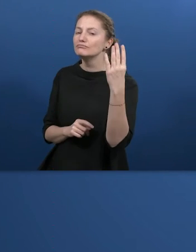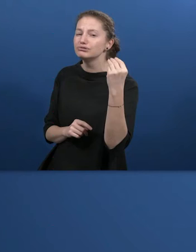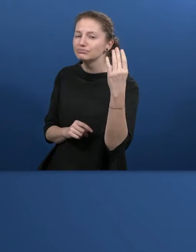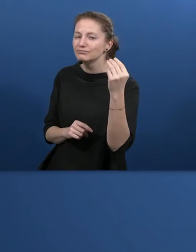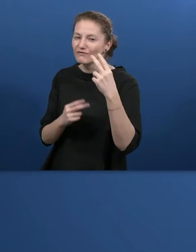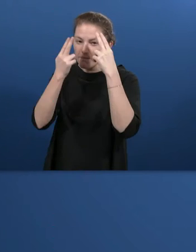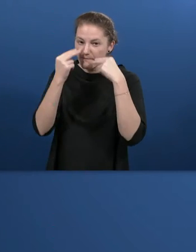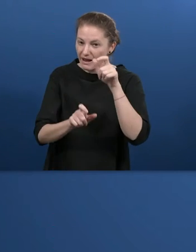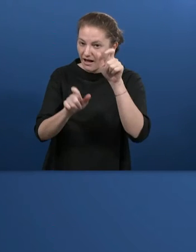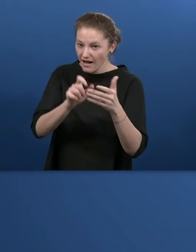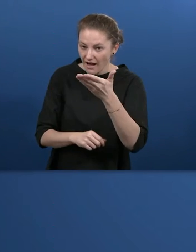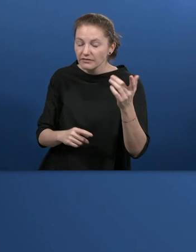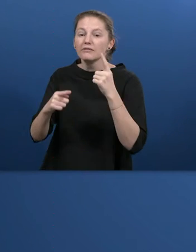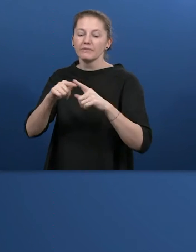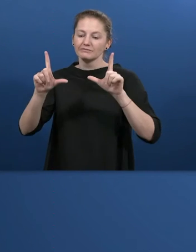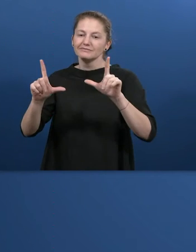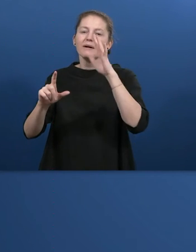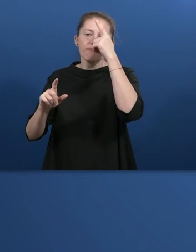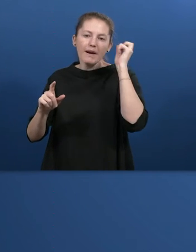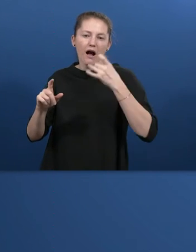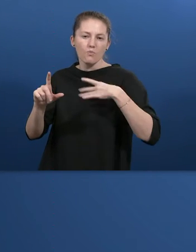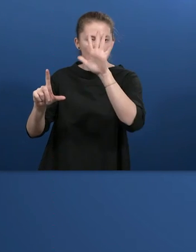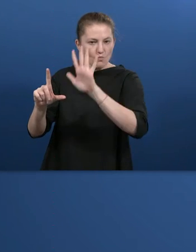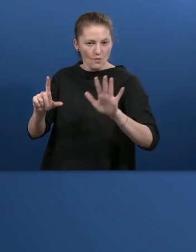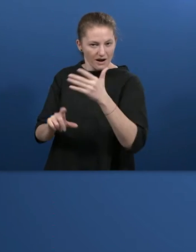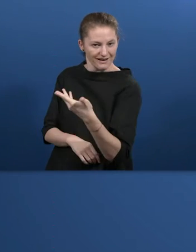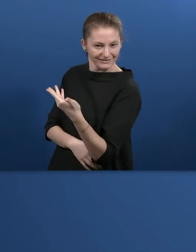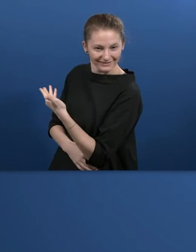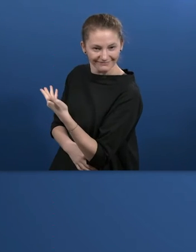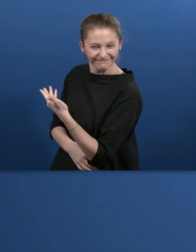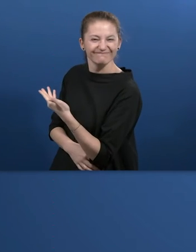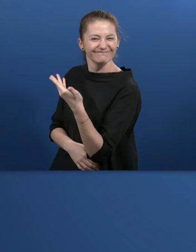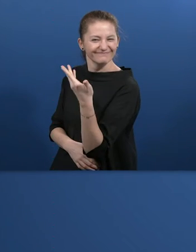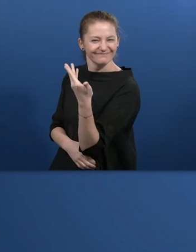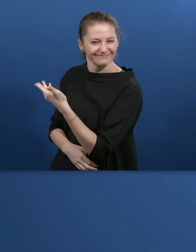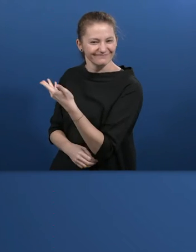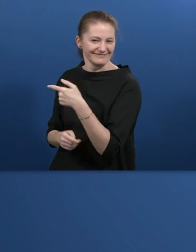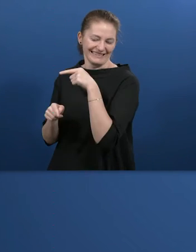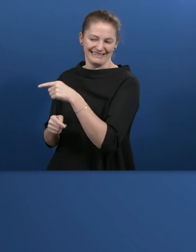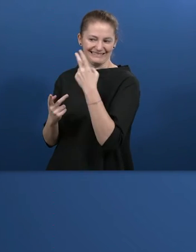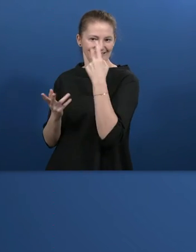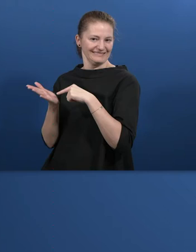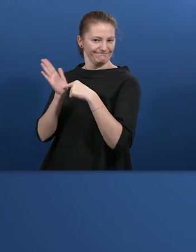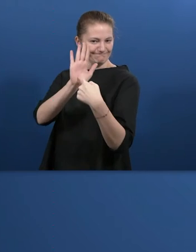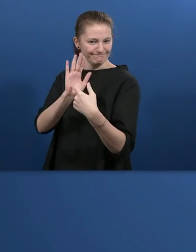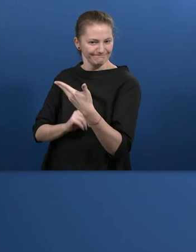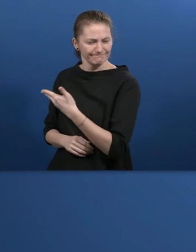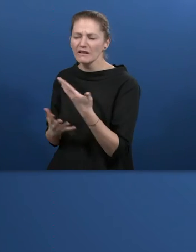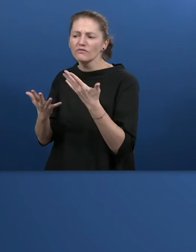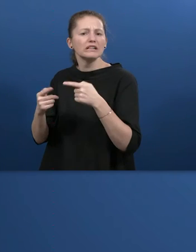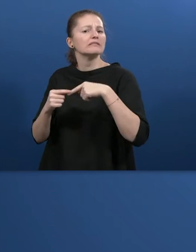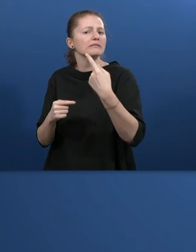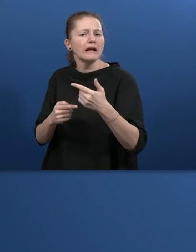people, and this is the monochrome version. Maybe this is one I should use also a sentence about why did we do that.